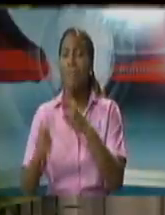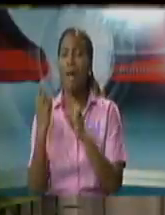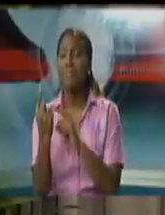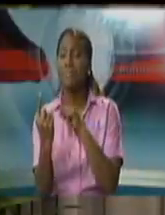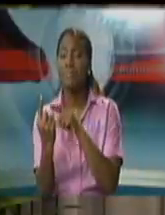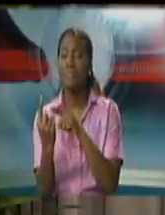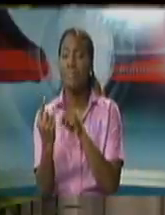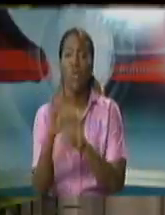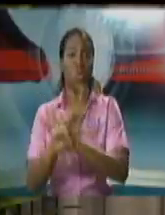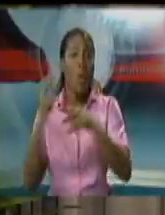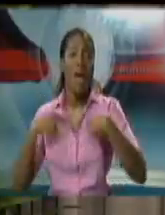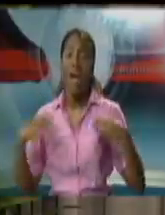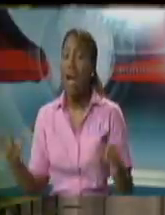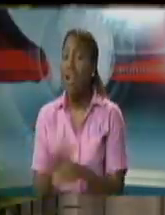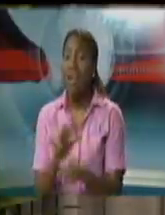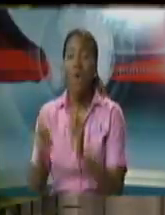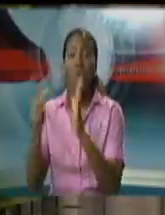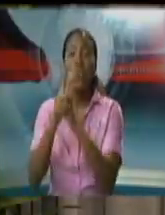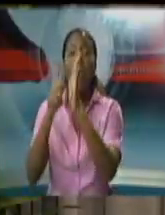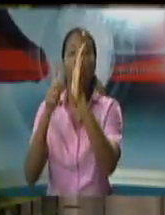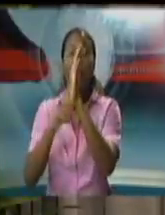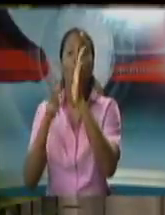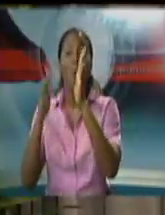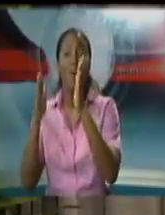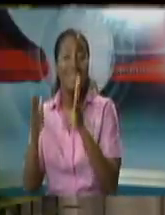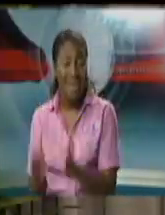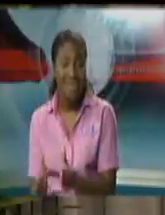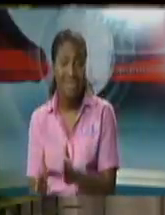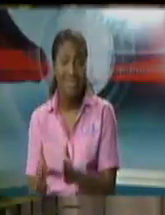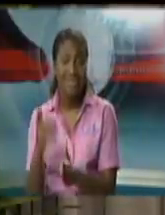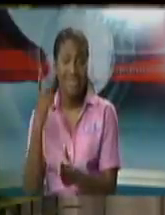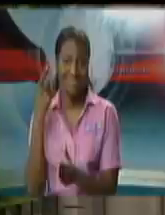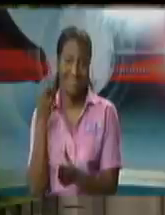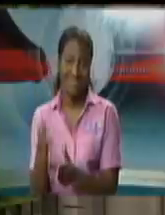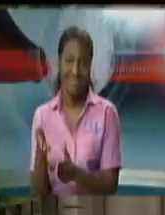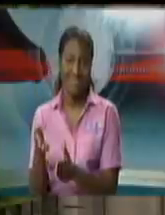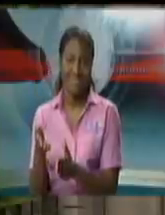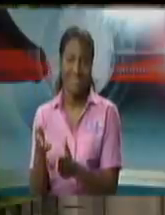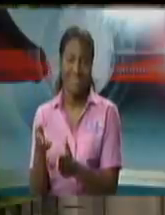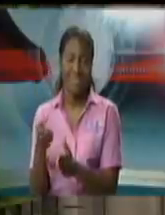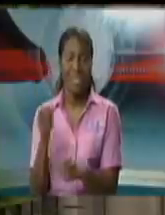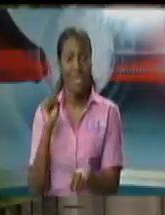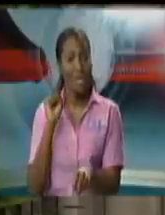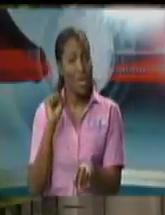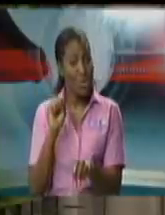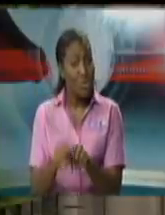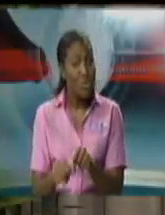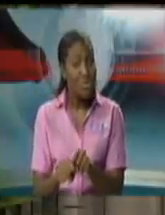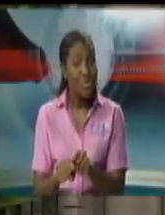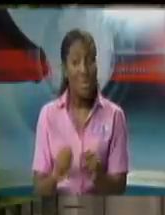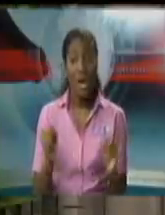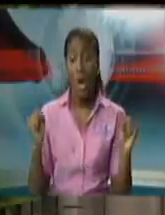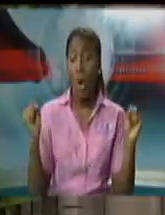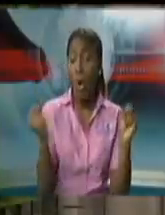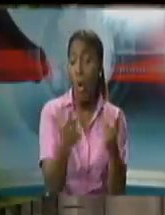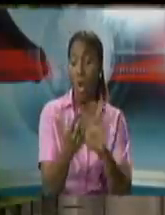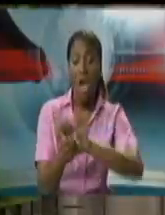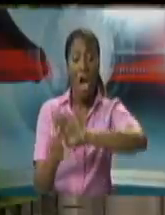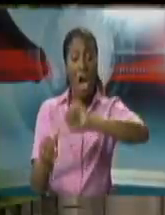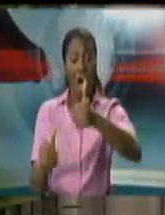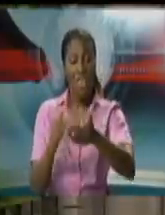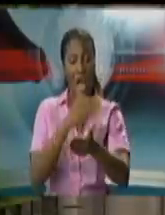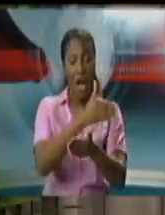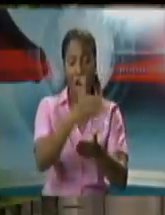only 20 lawyers controlling the private bar in other words then everybody may be ready for the trial